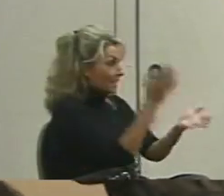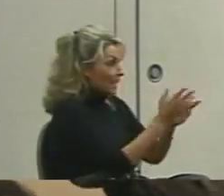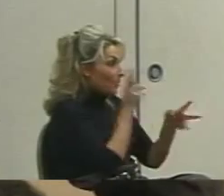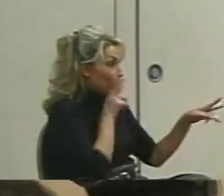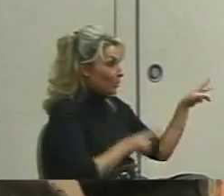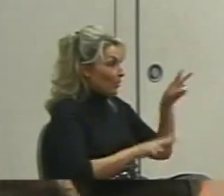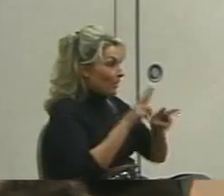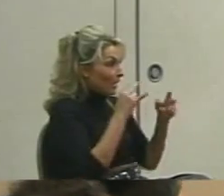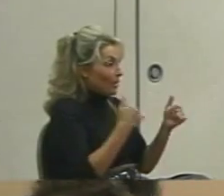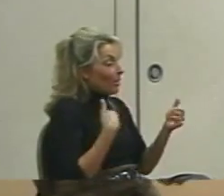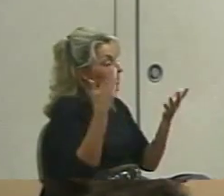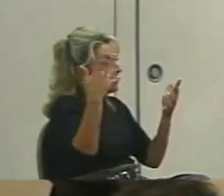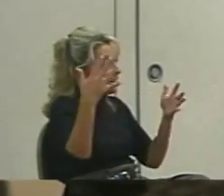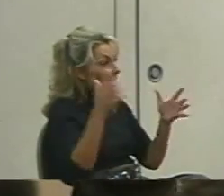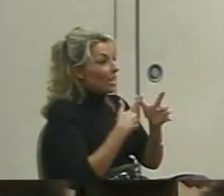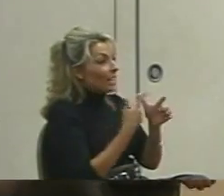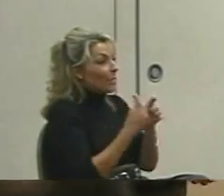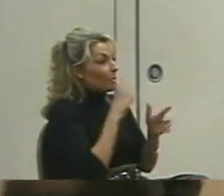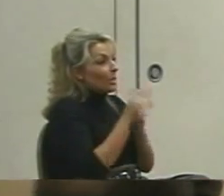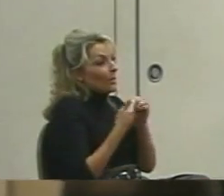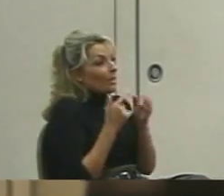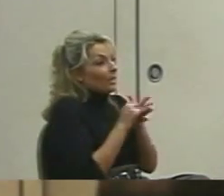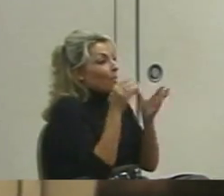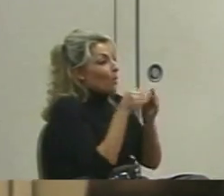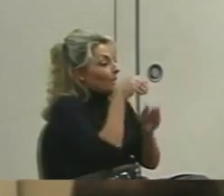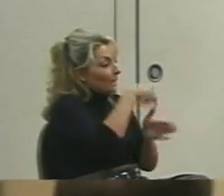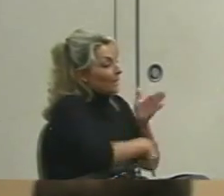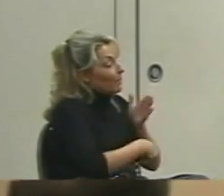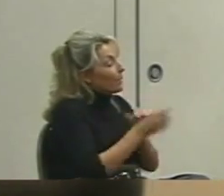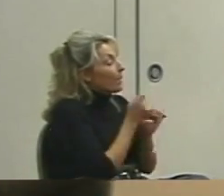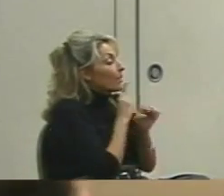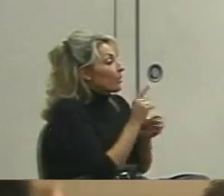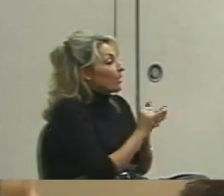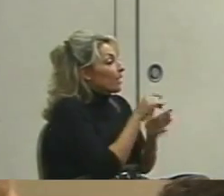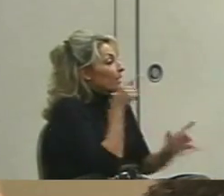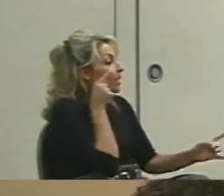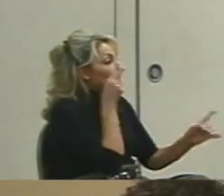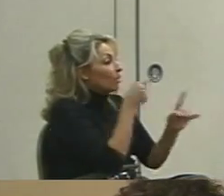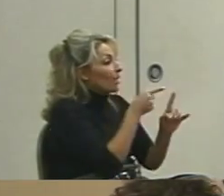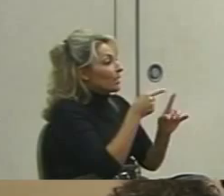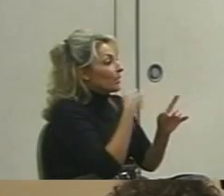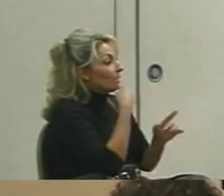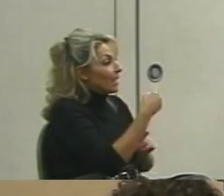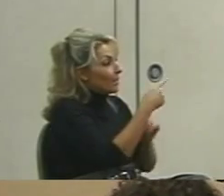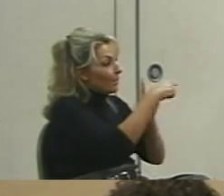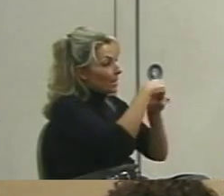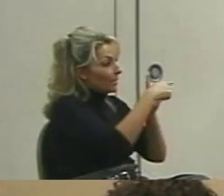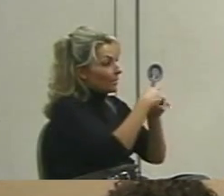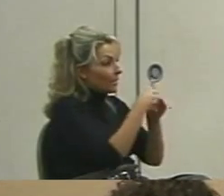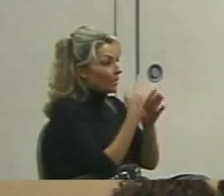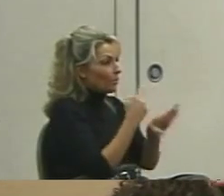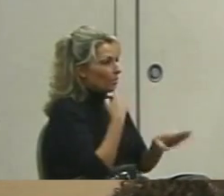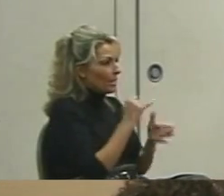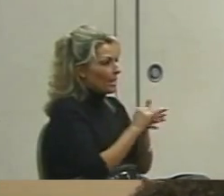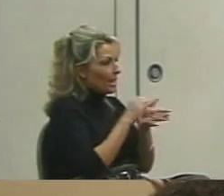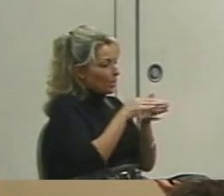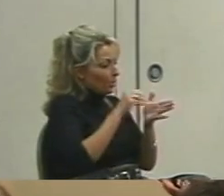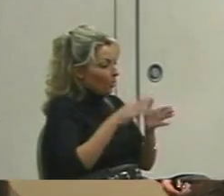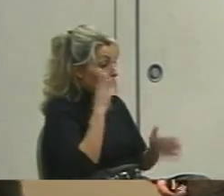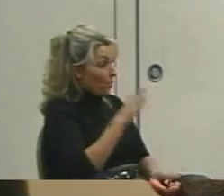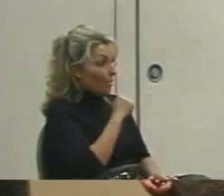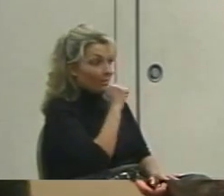there and let me finish this and then we'll talk about it. Be sure that the objective is stated positively. Don't say student will not.